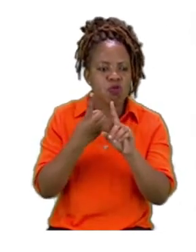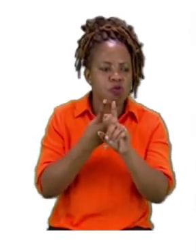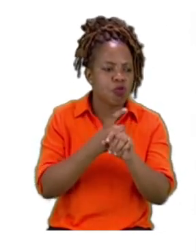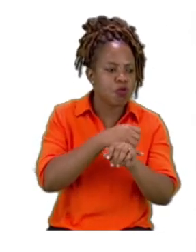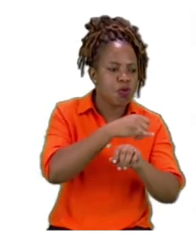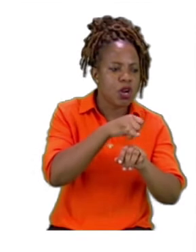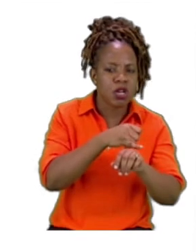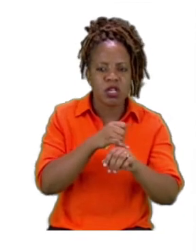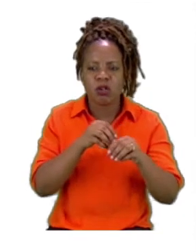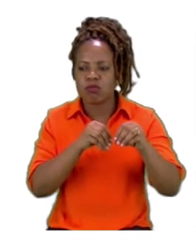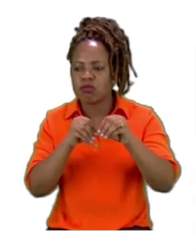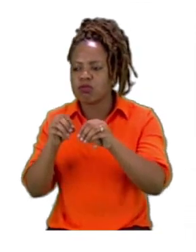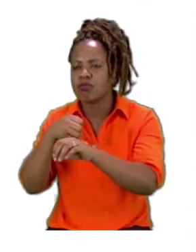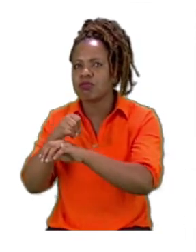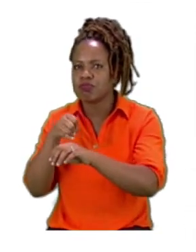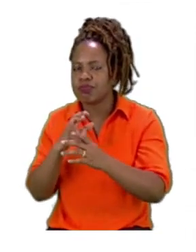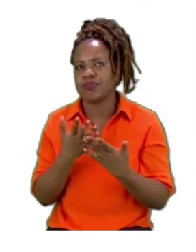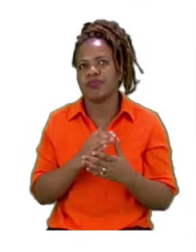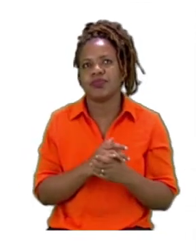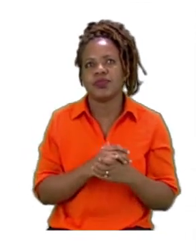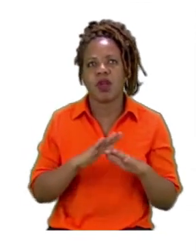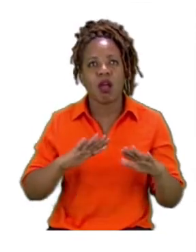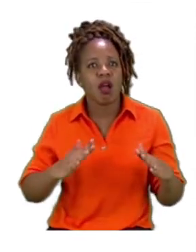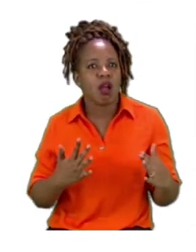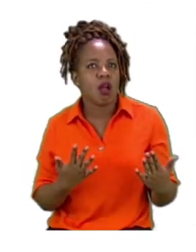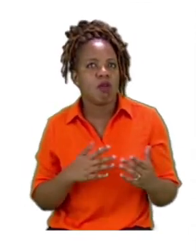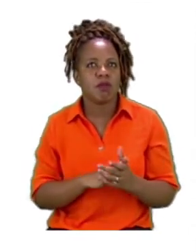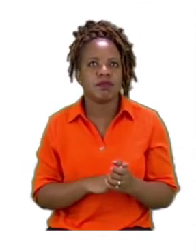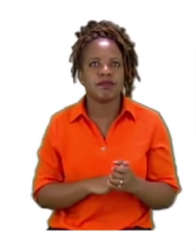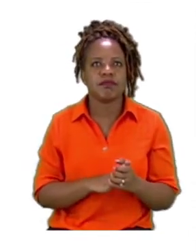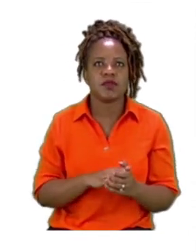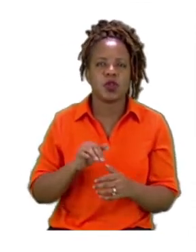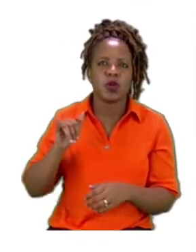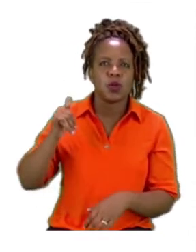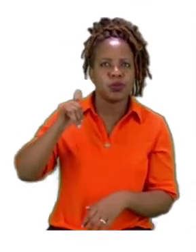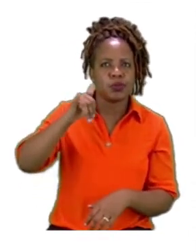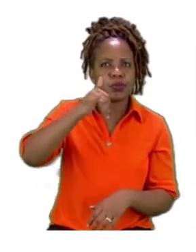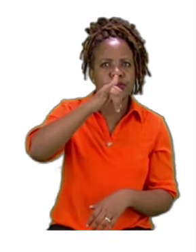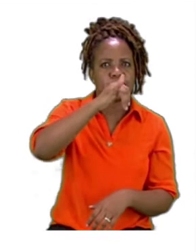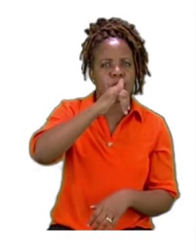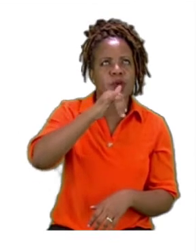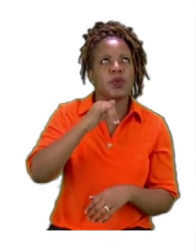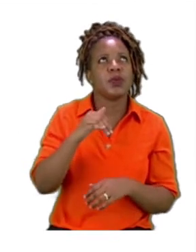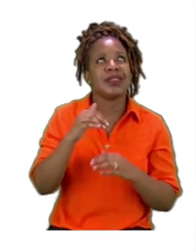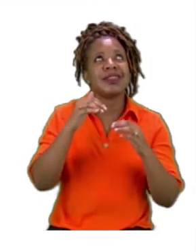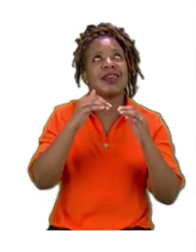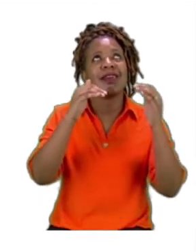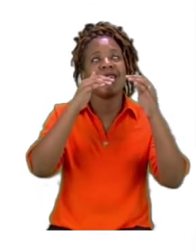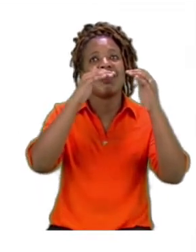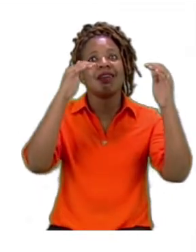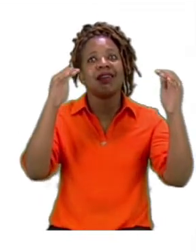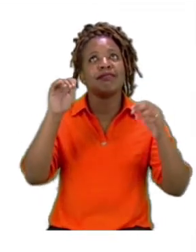of transport. Transport, an airplane is part of air transport which means it